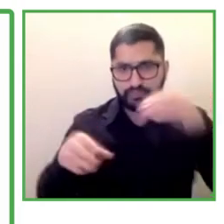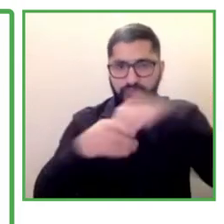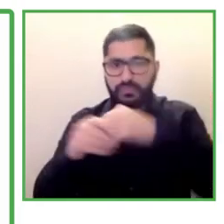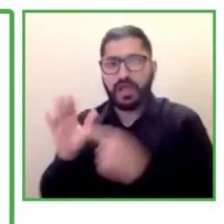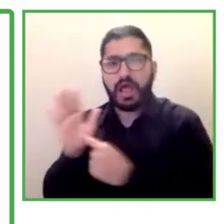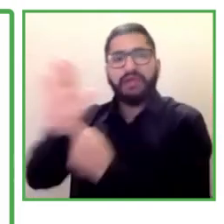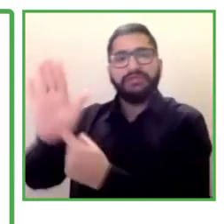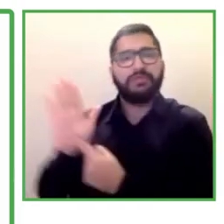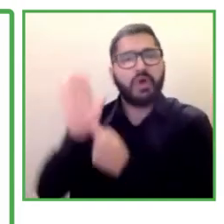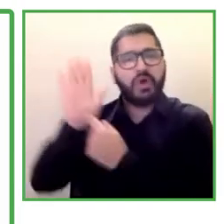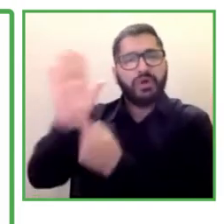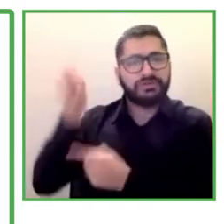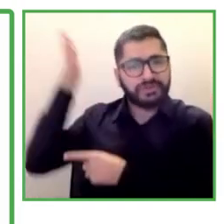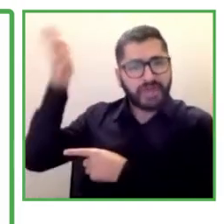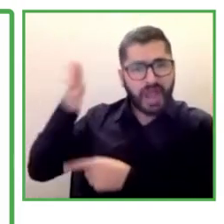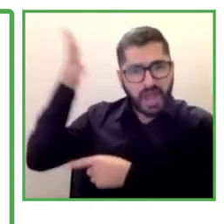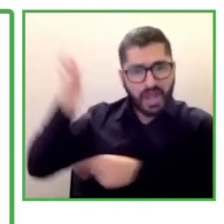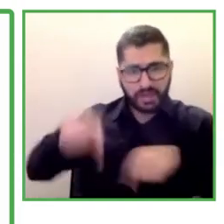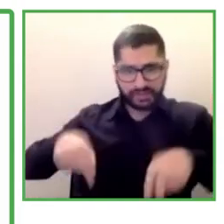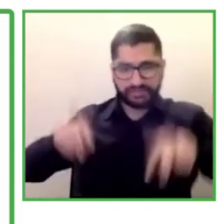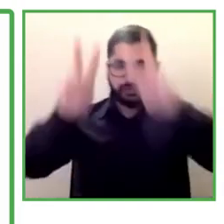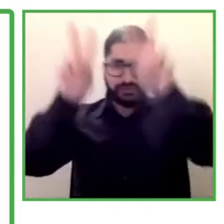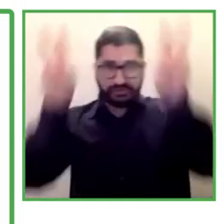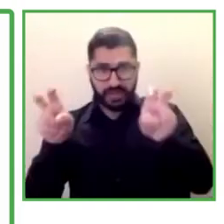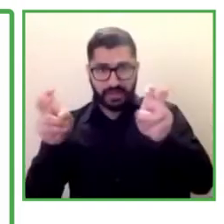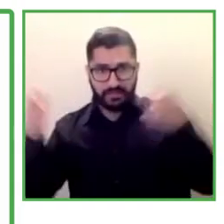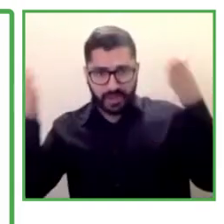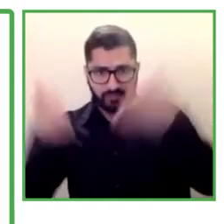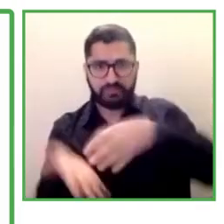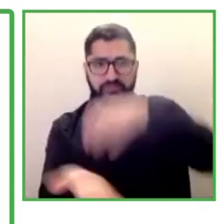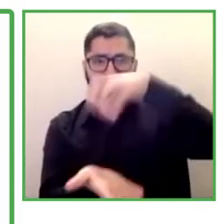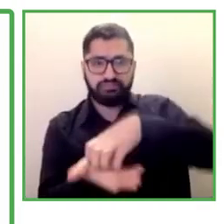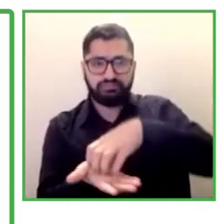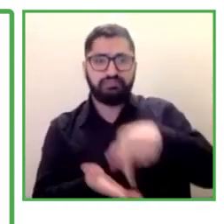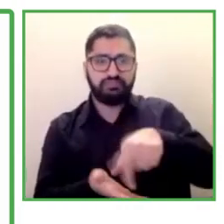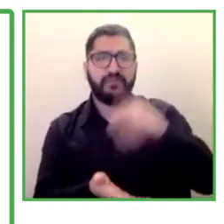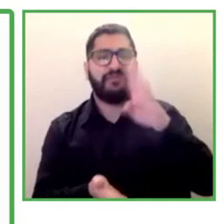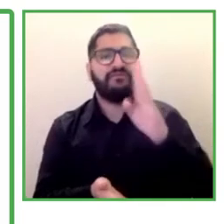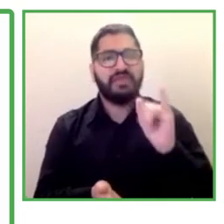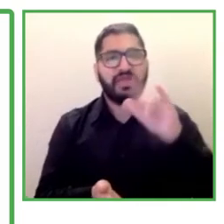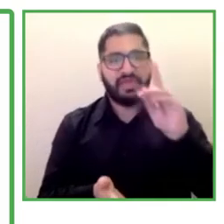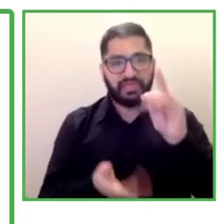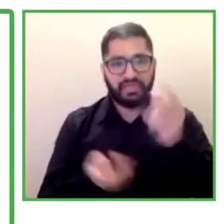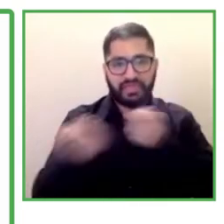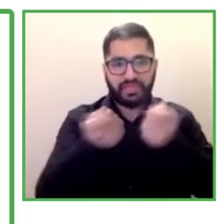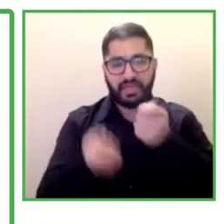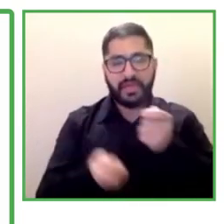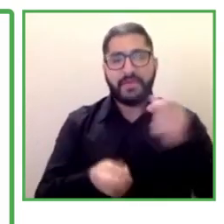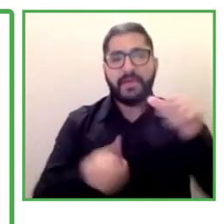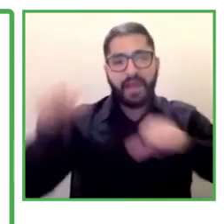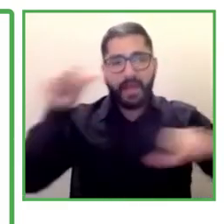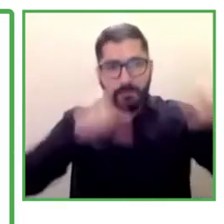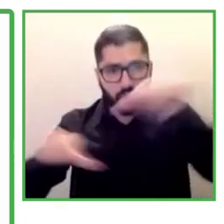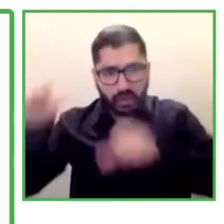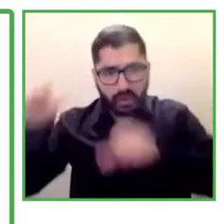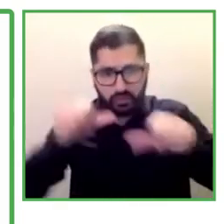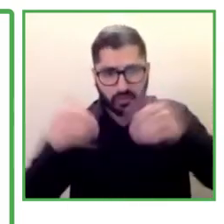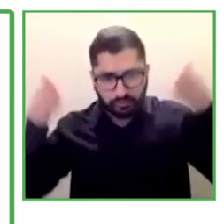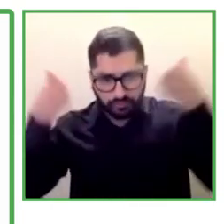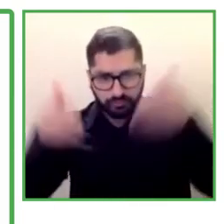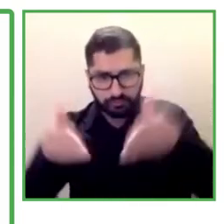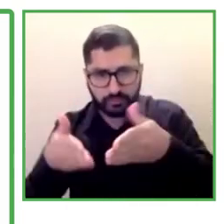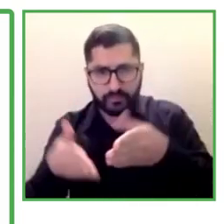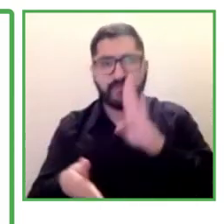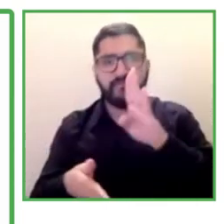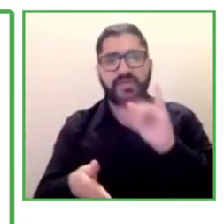in our region. And as I mentioned, BID Lab is the inclusion lab of the group BID and